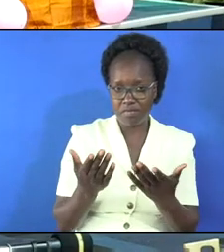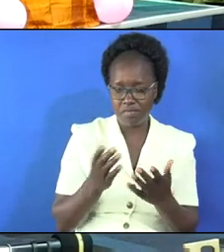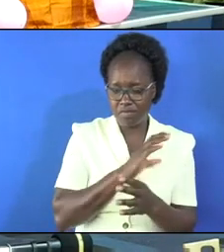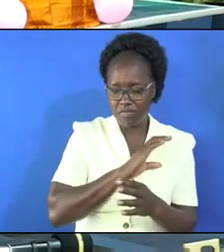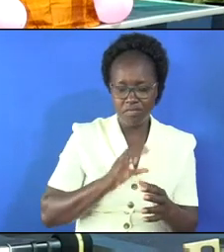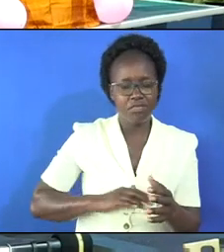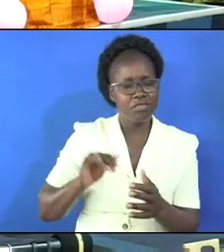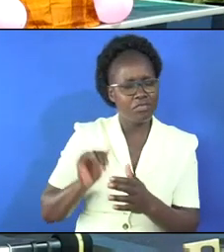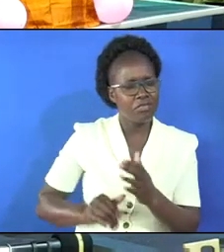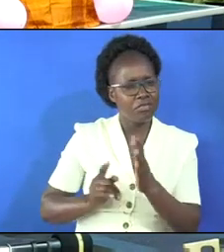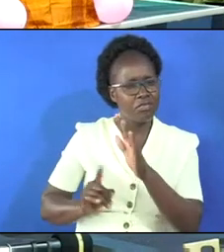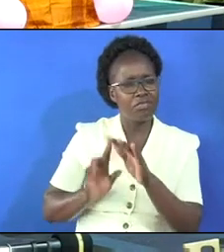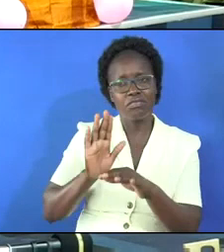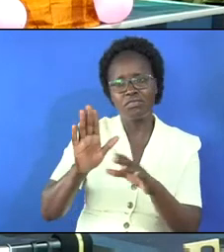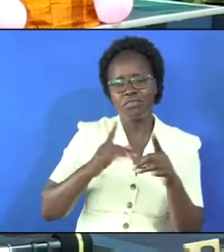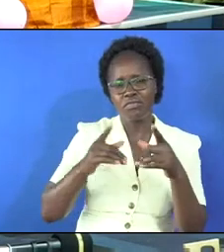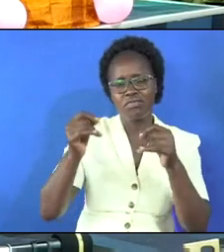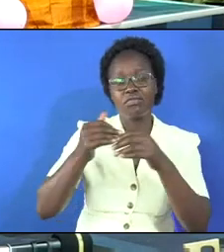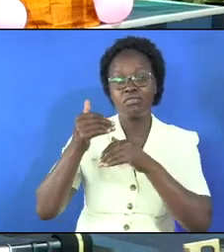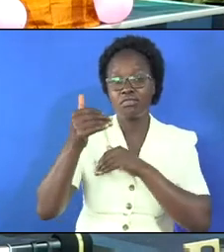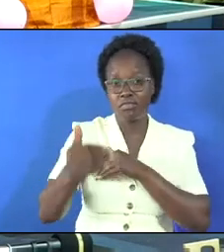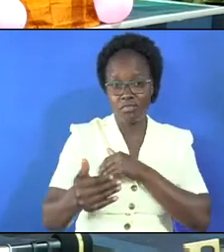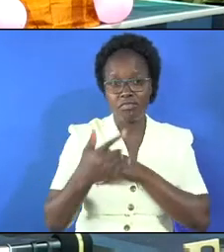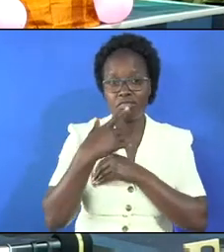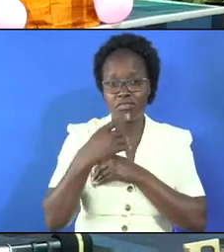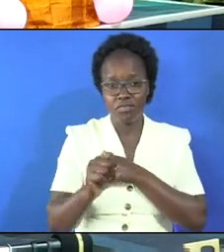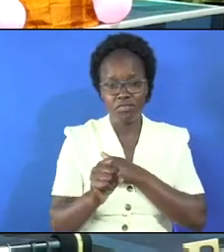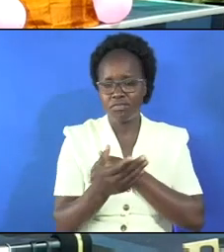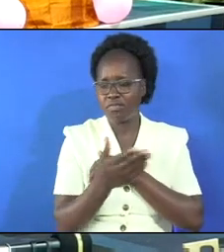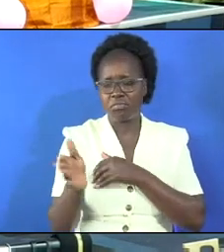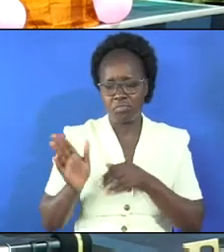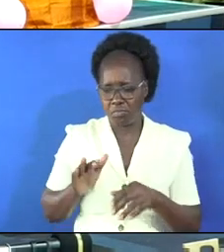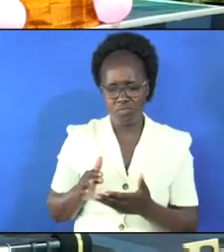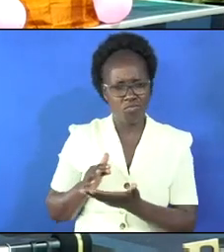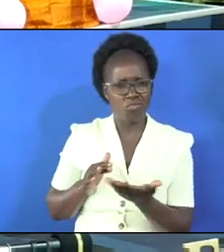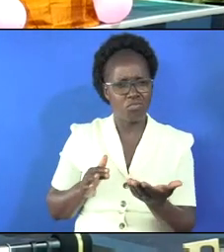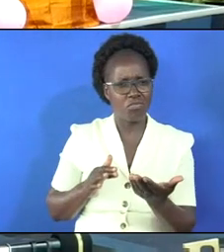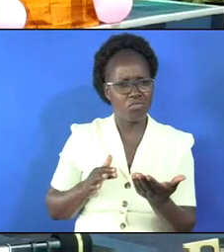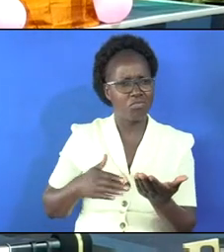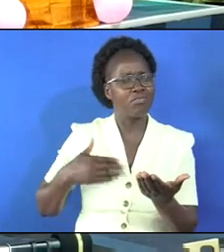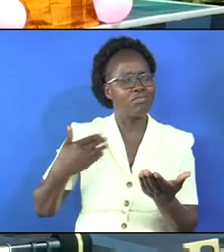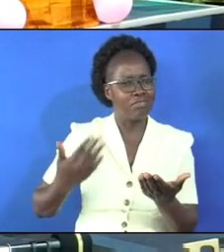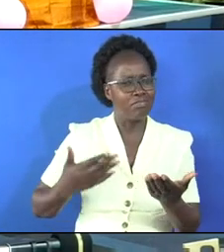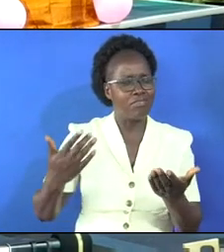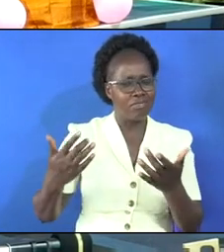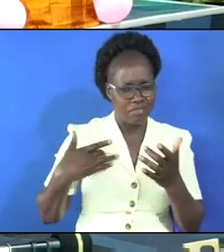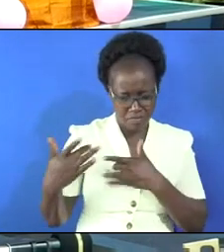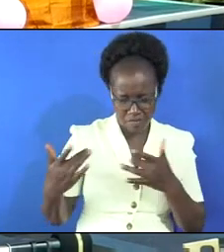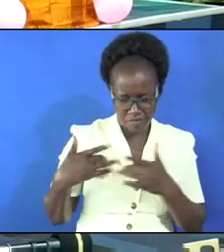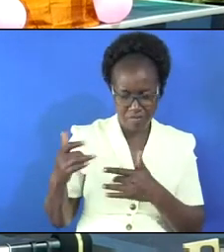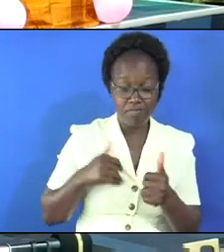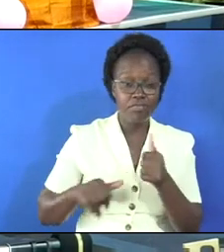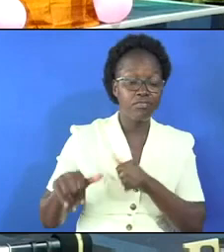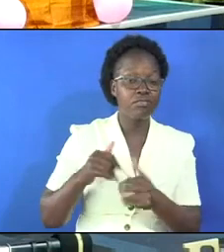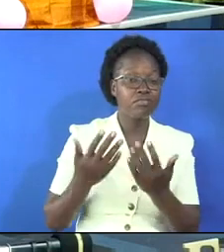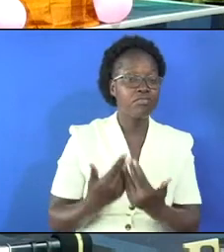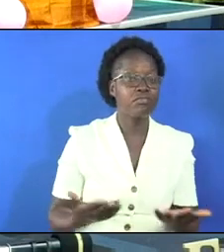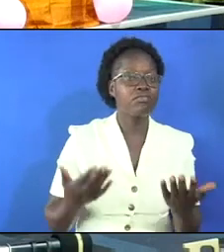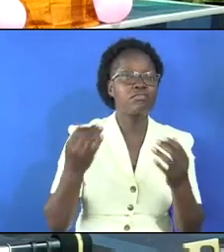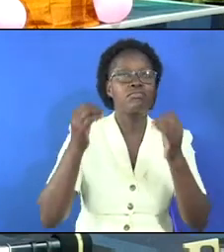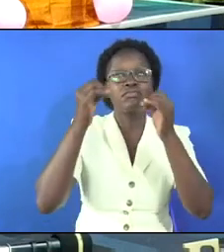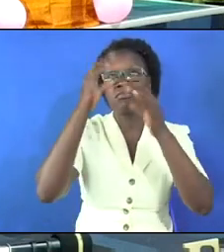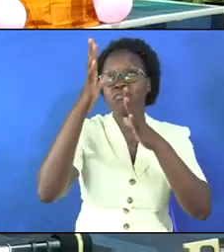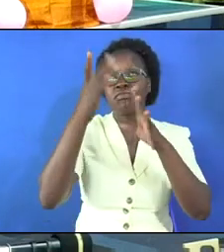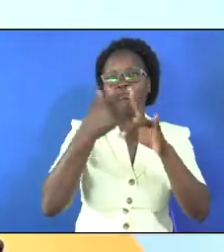christ that his ministry will go forward and so these women were ever concerned about the things